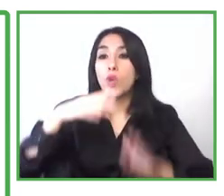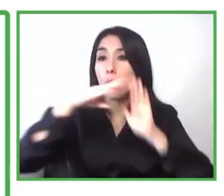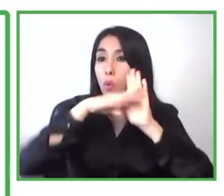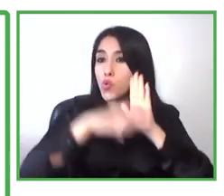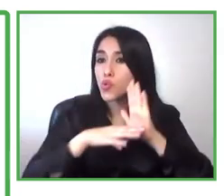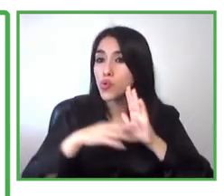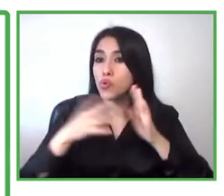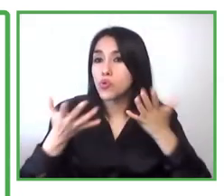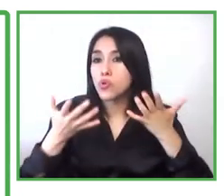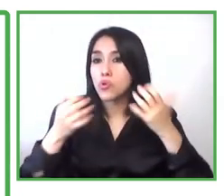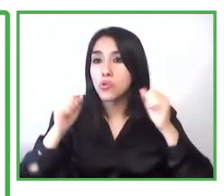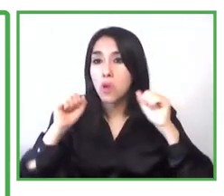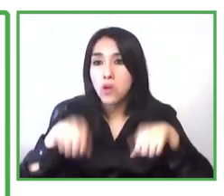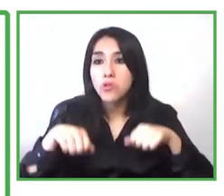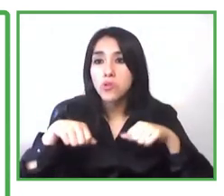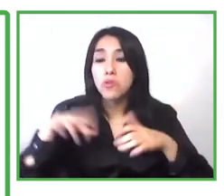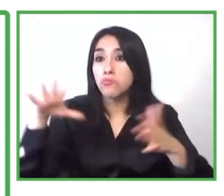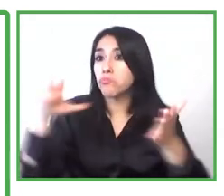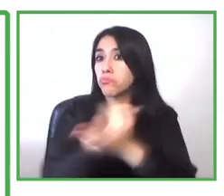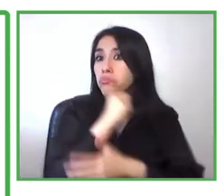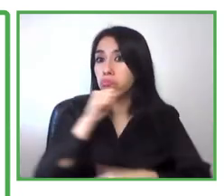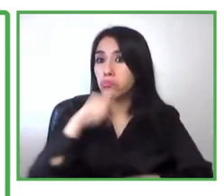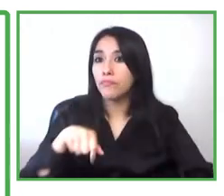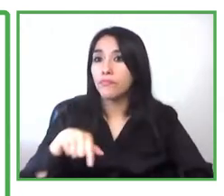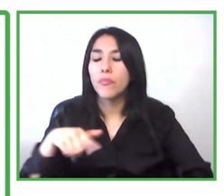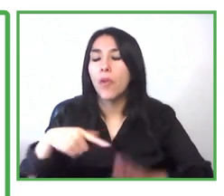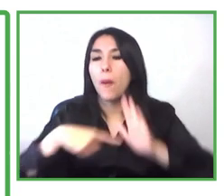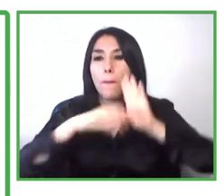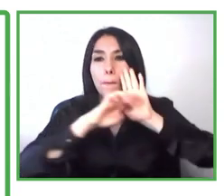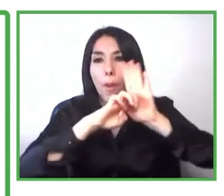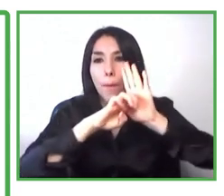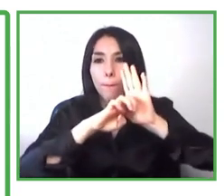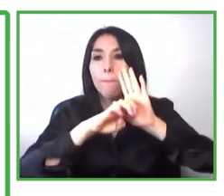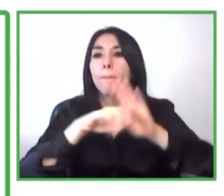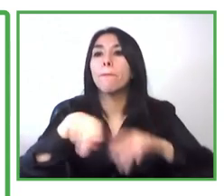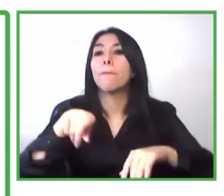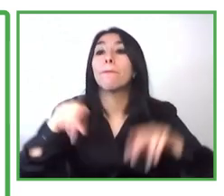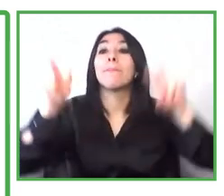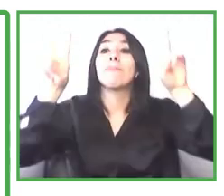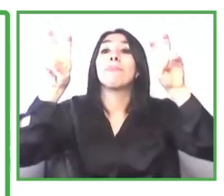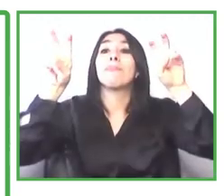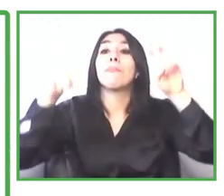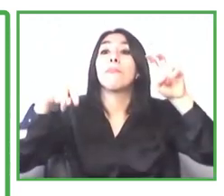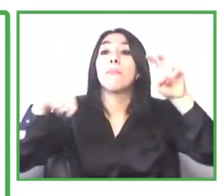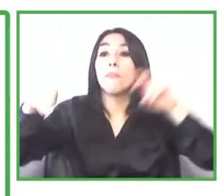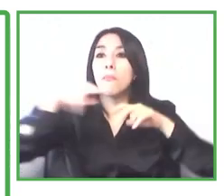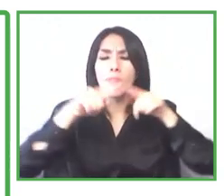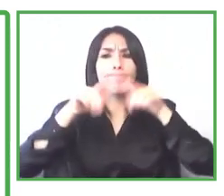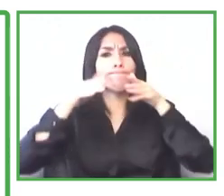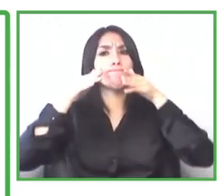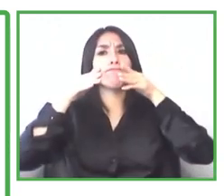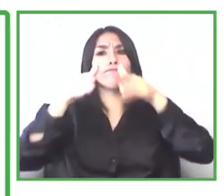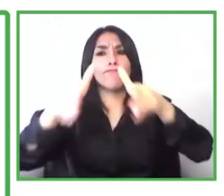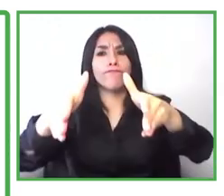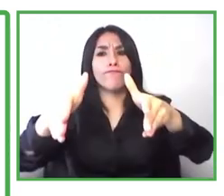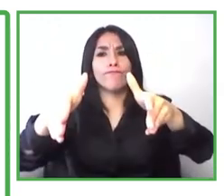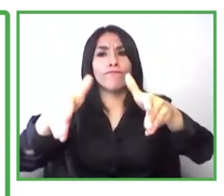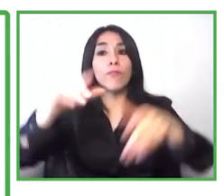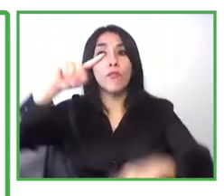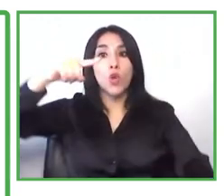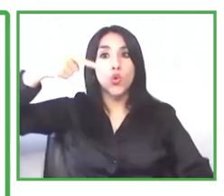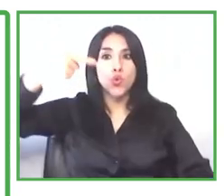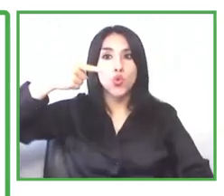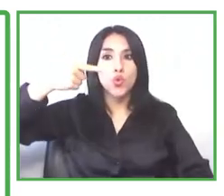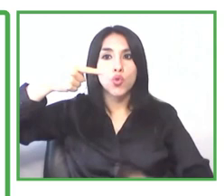address uh first of all the problem the of any entrepreneur can